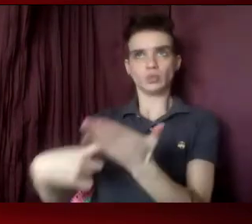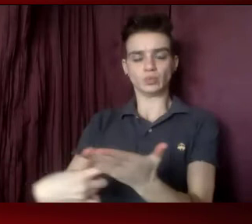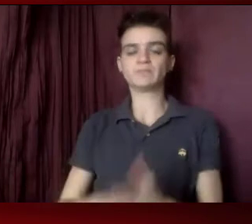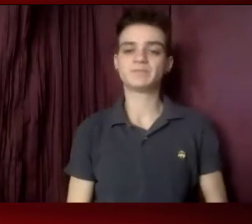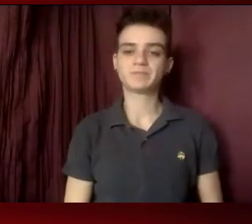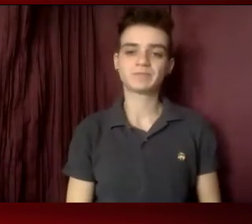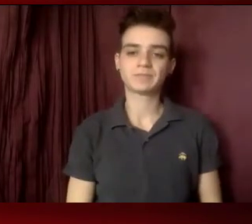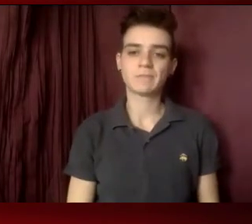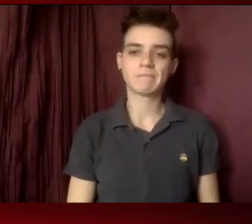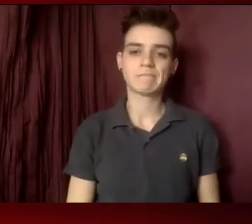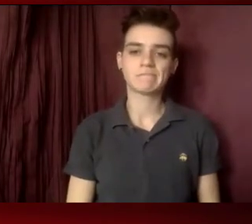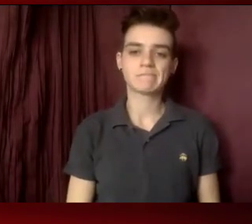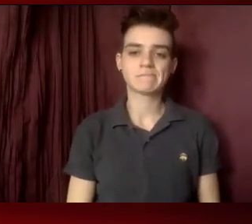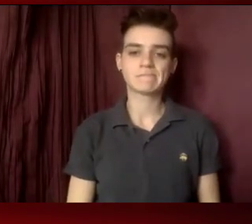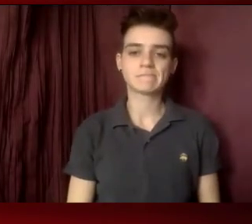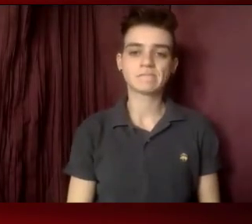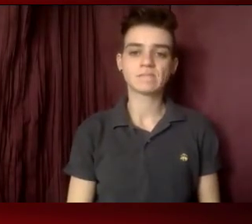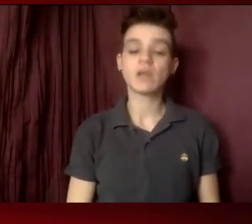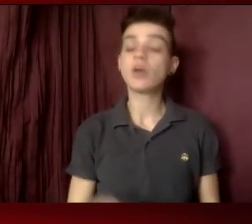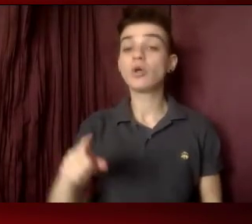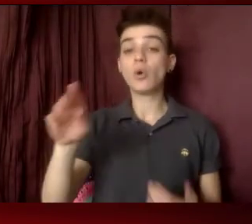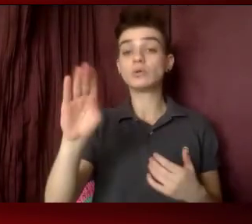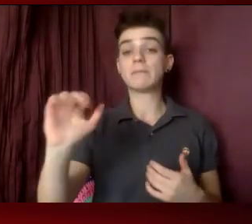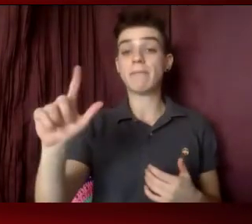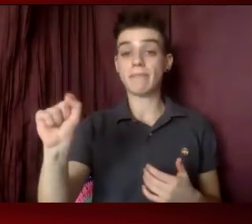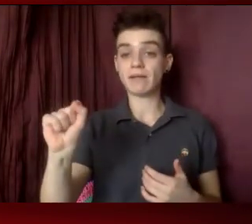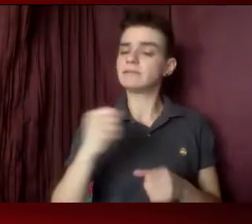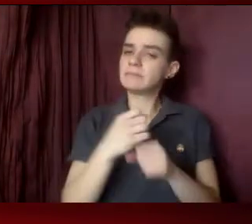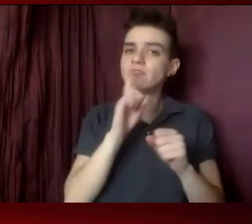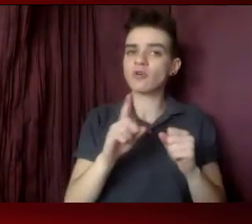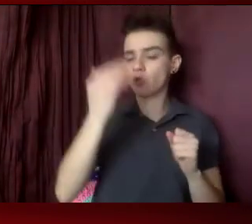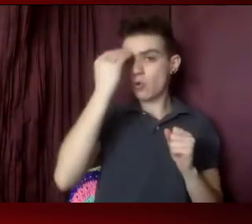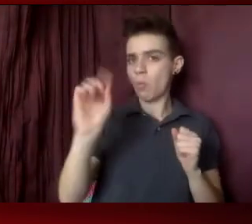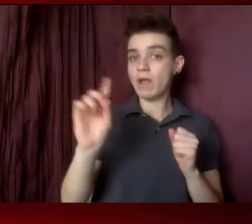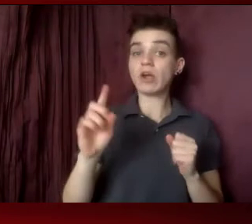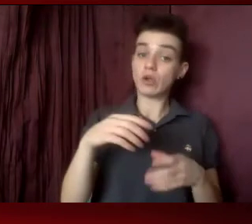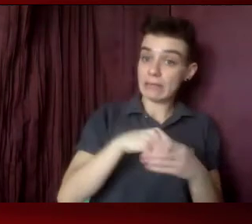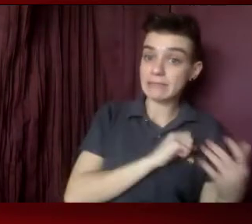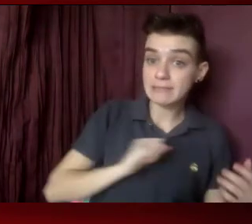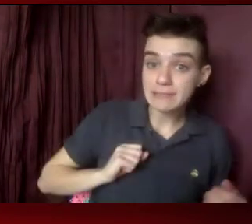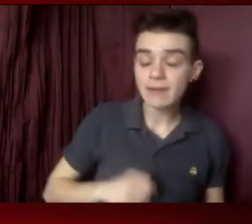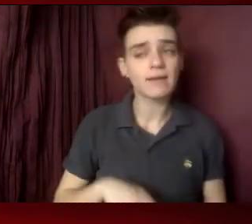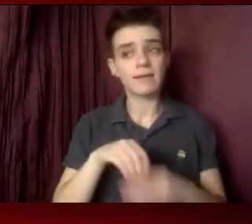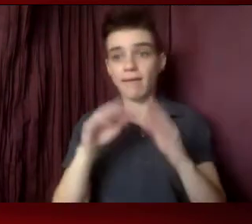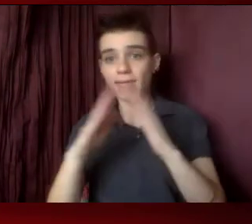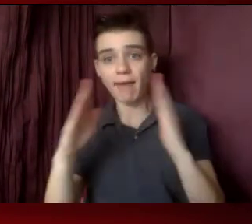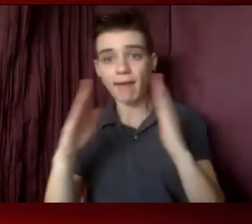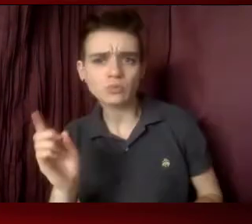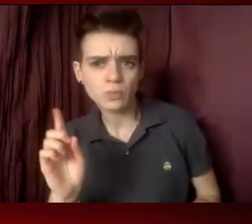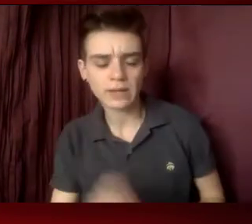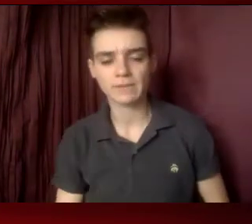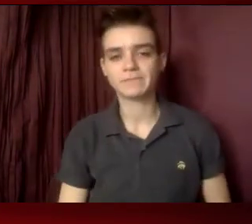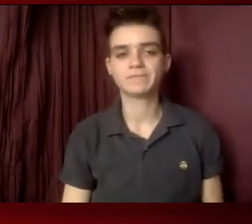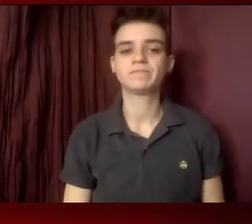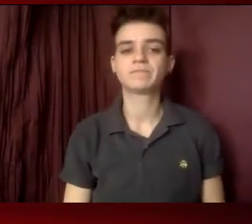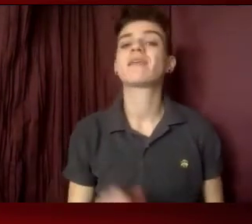Are they in the Senate? Are they in the House? What stage are they in the House? This affects who you want to contact in the